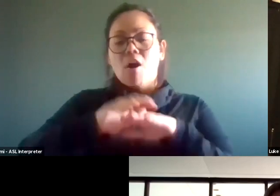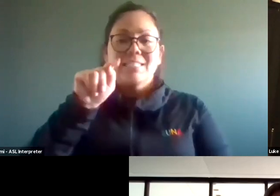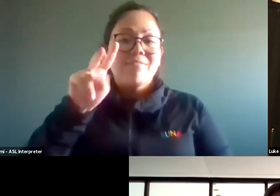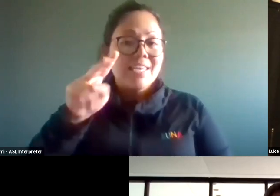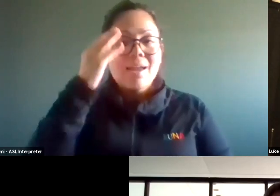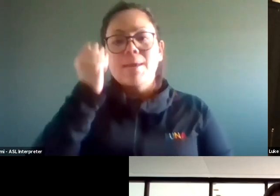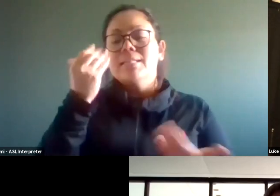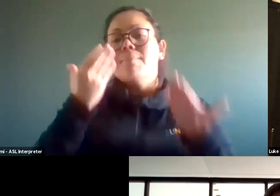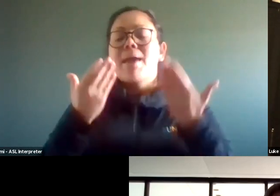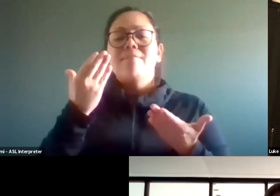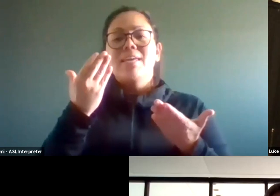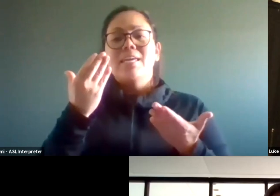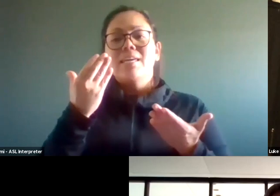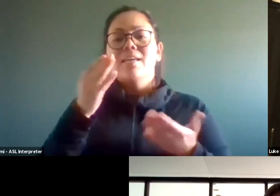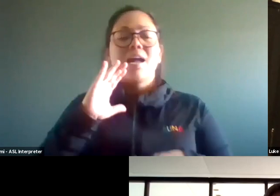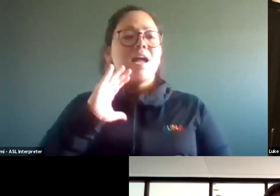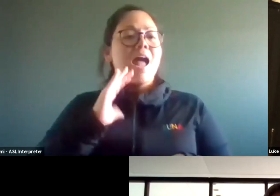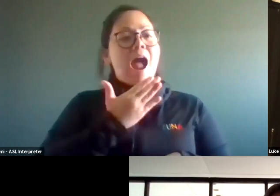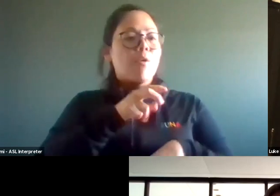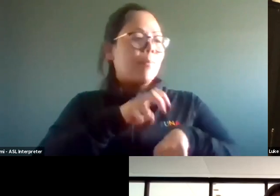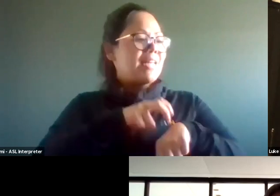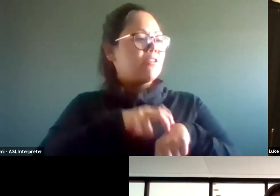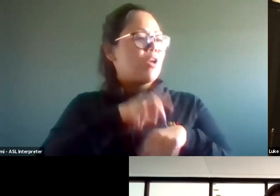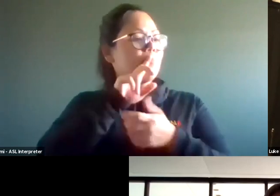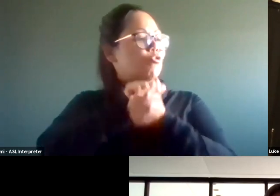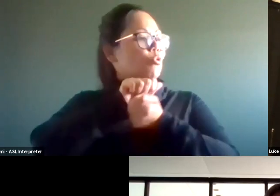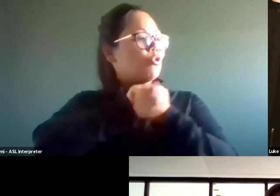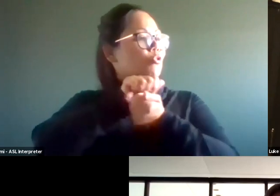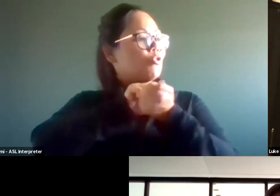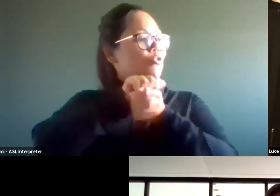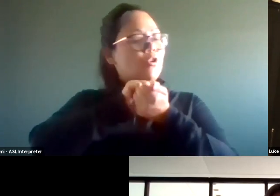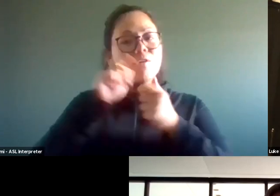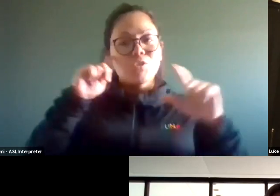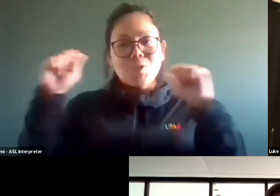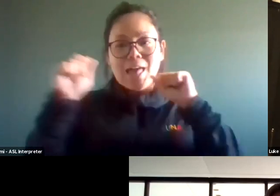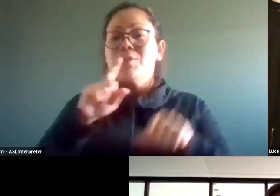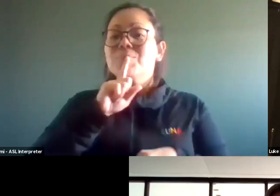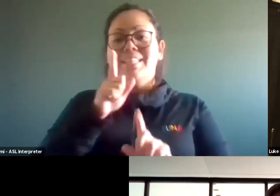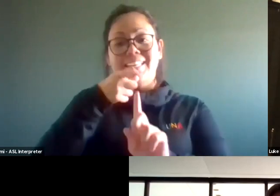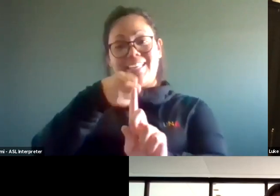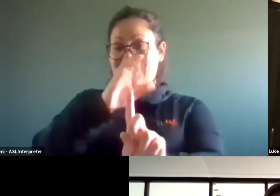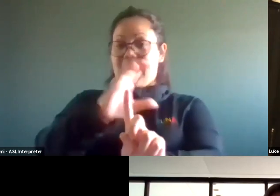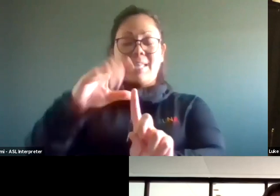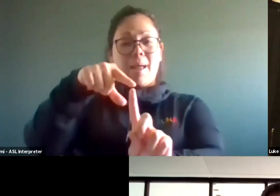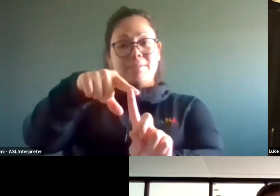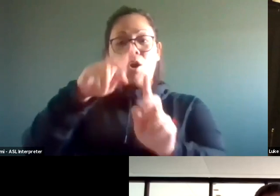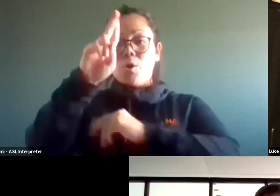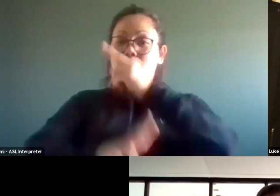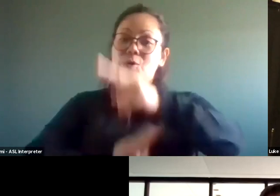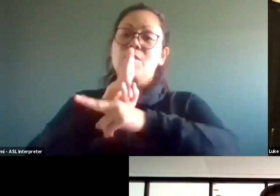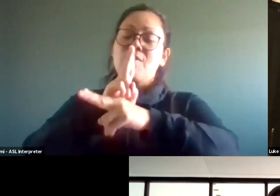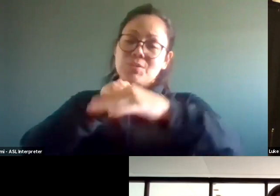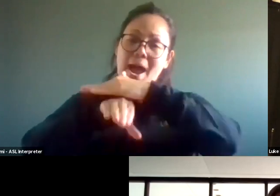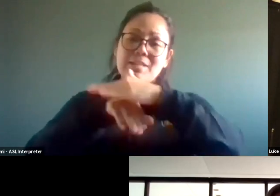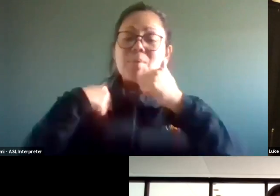perhaps our chips were too loud. You know, and that again is, is an opportunity of universal, universal access that we all are able to benefit from